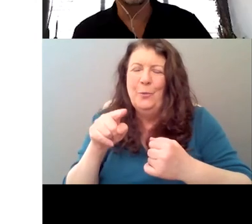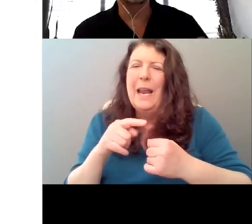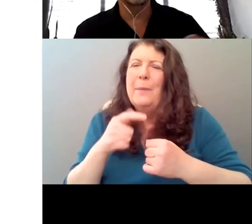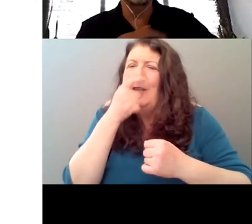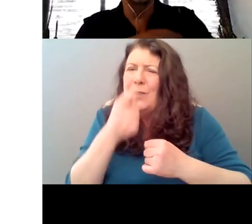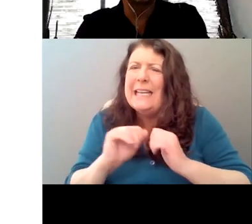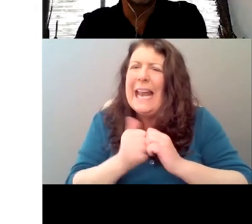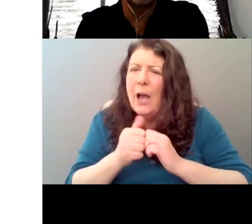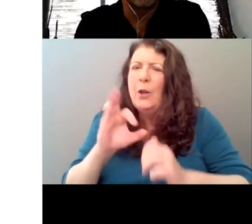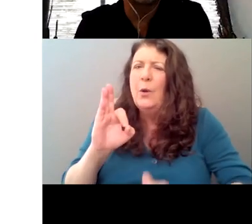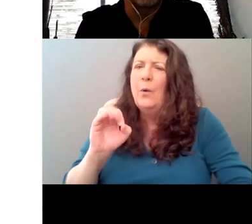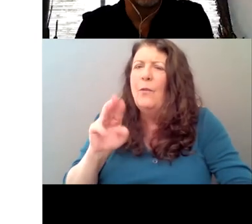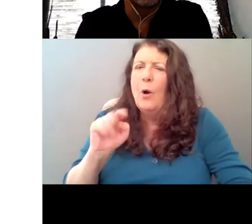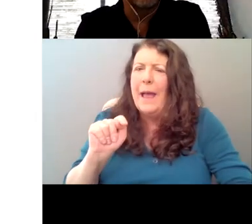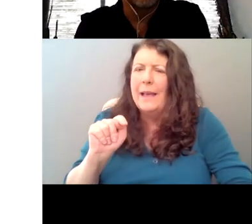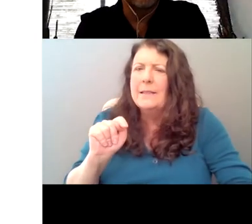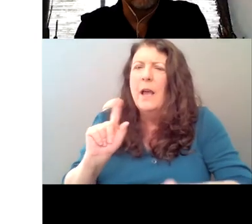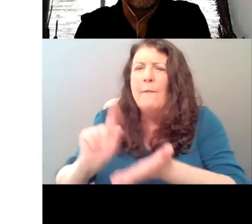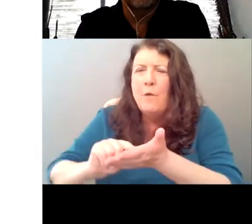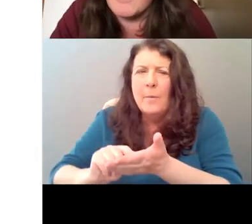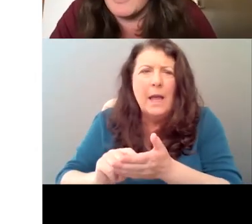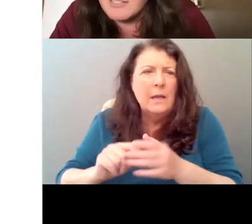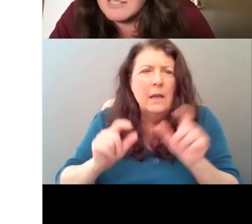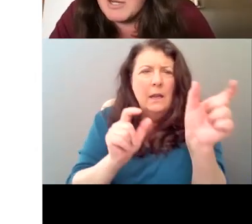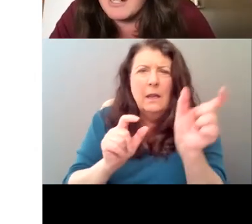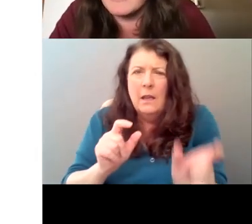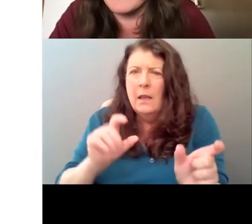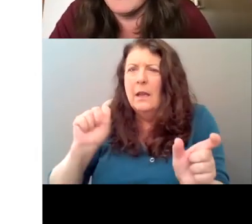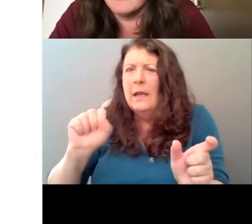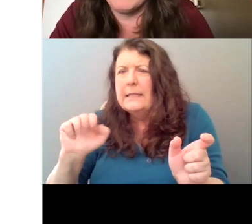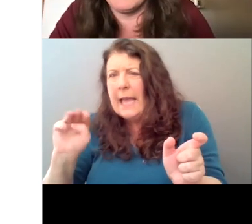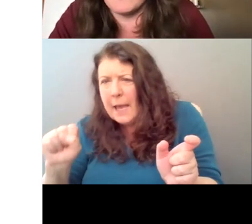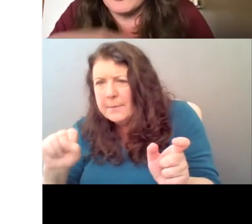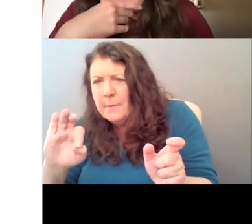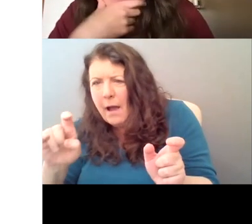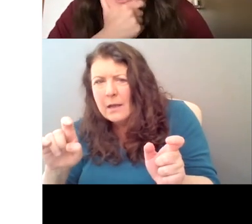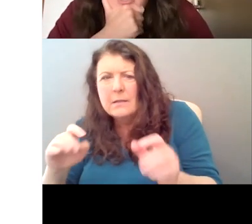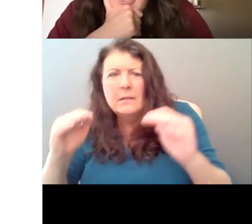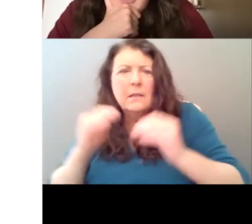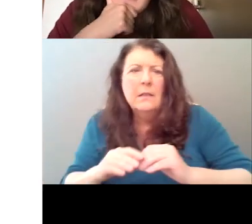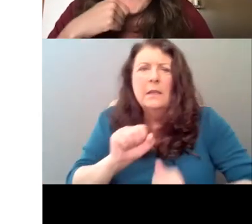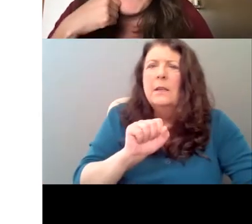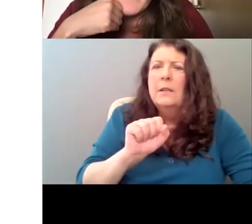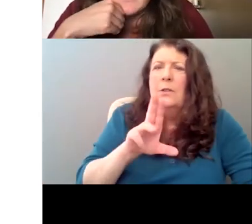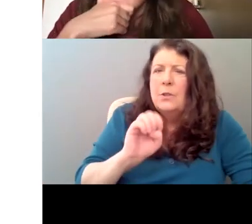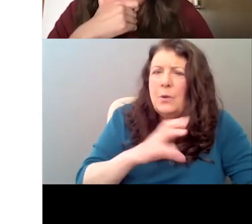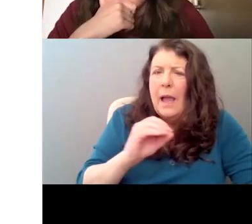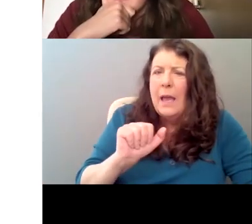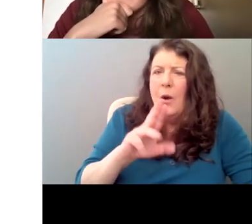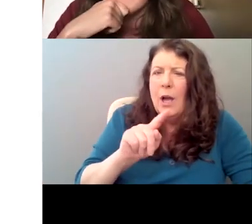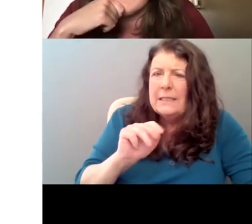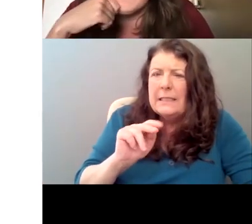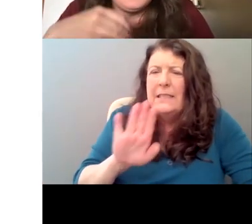this, like the, you know, Sam's box and, uh, Sue and Austin's box, Lavinia and ship. Um, and